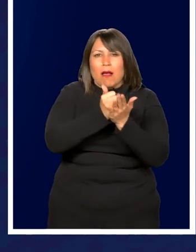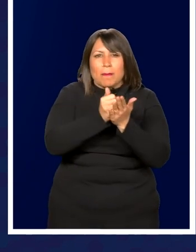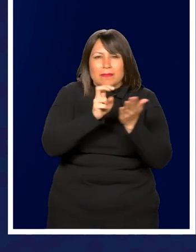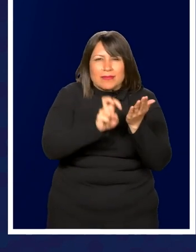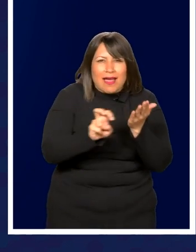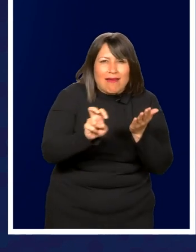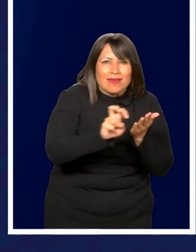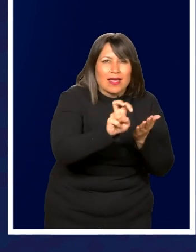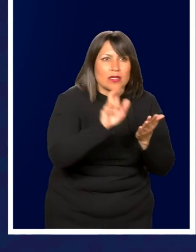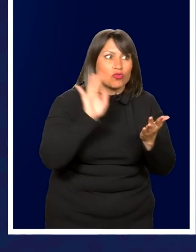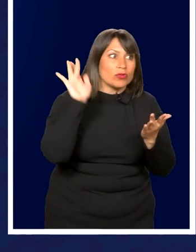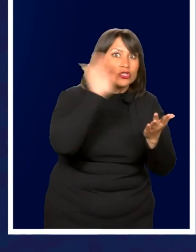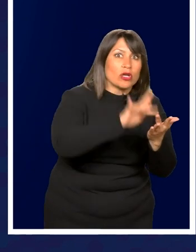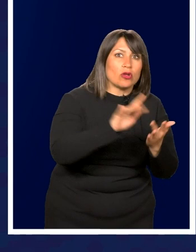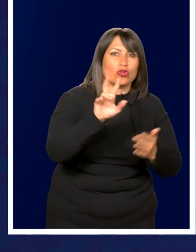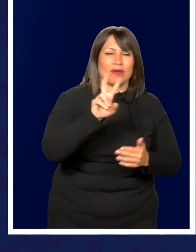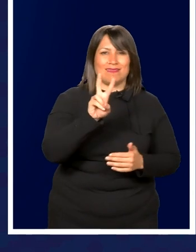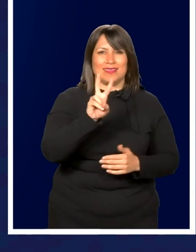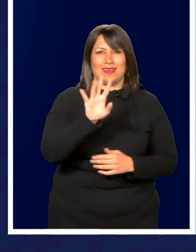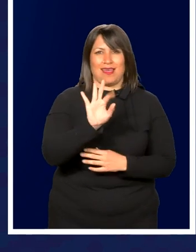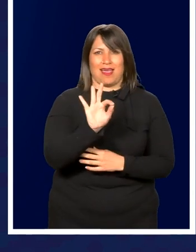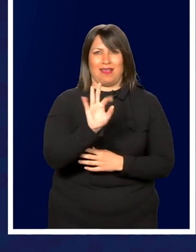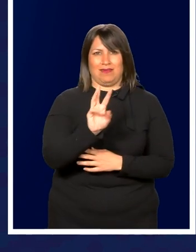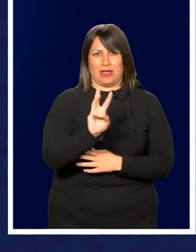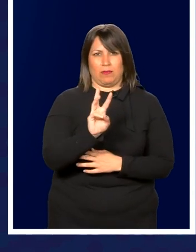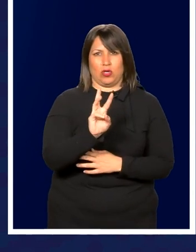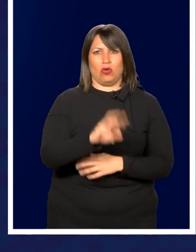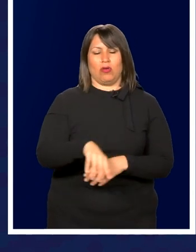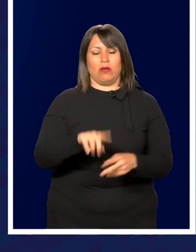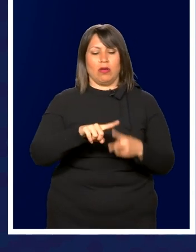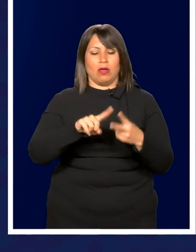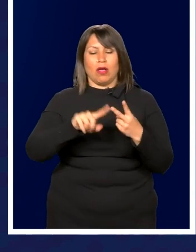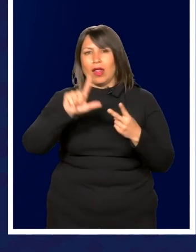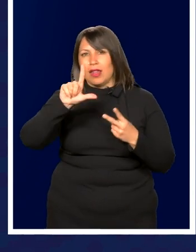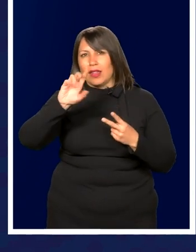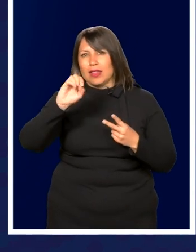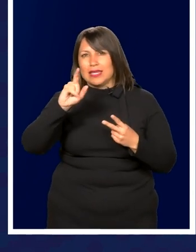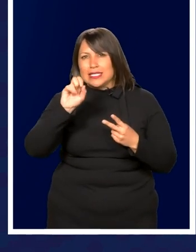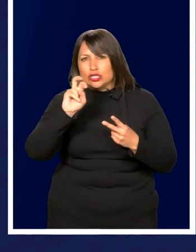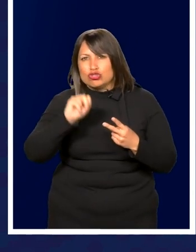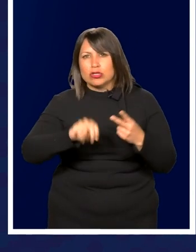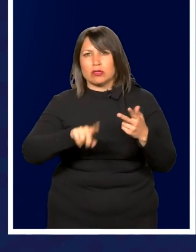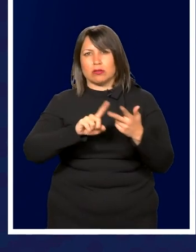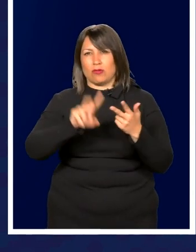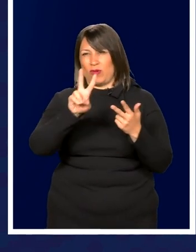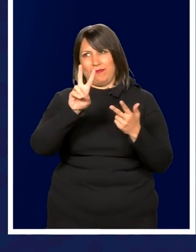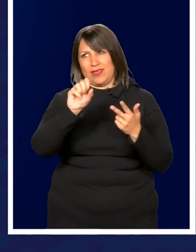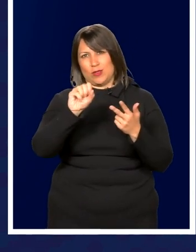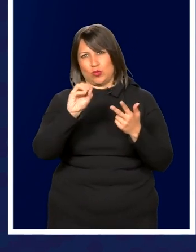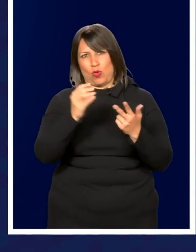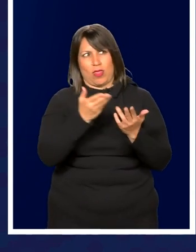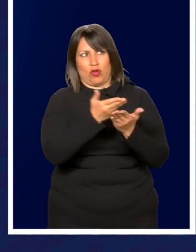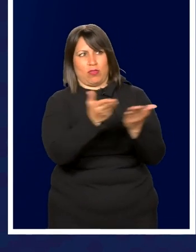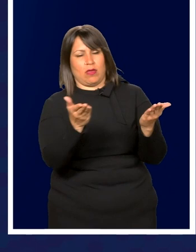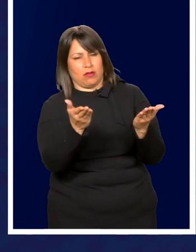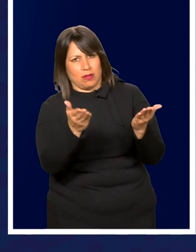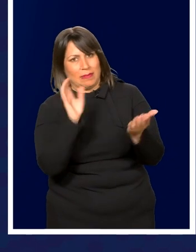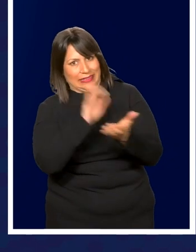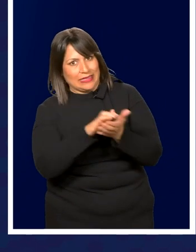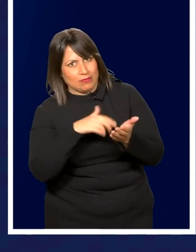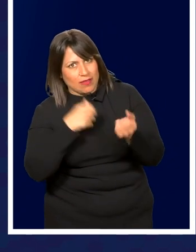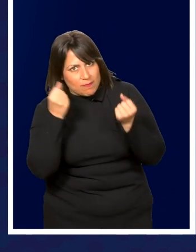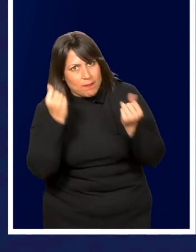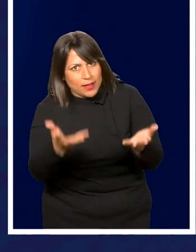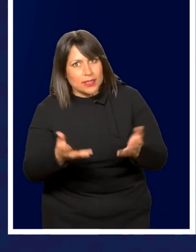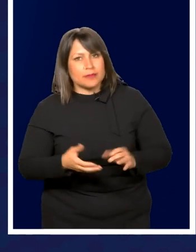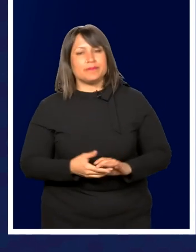need help navigating that. Reach out to your VFW or your Legion or any other VSOs that are out there. And believe me, there's lots of them.